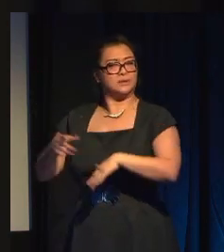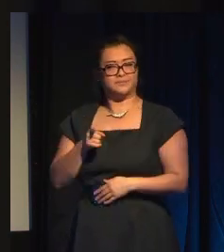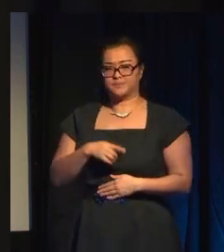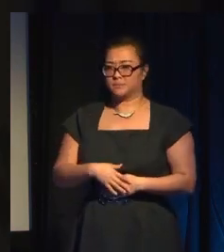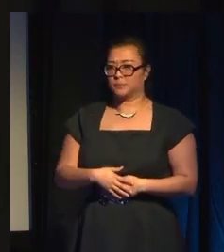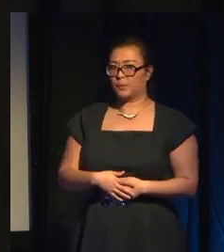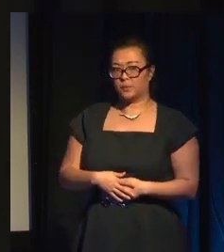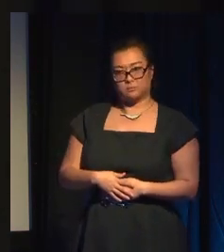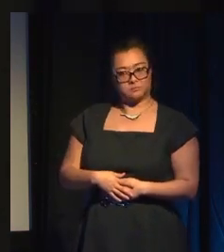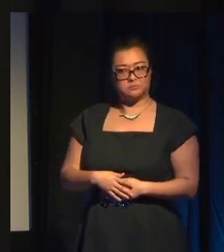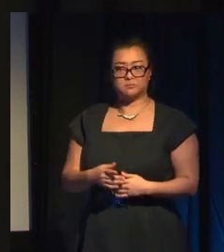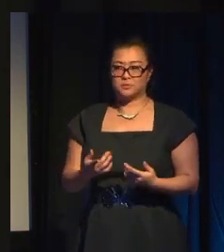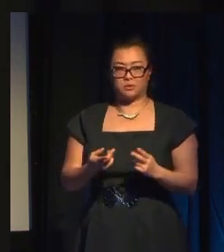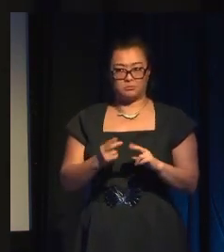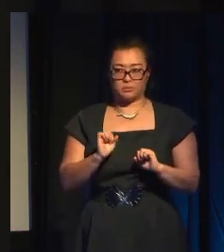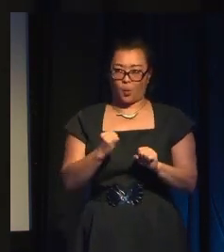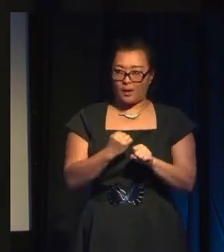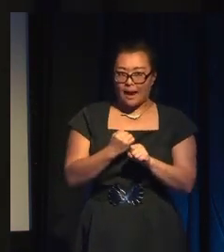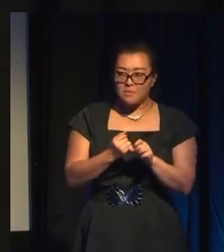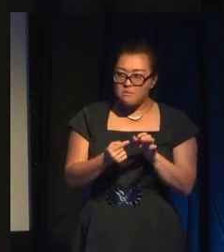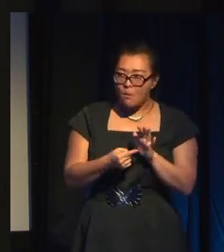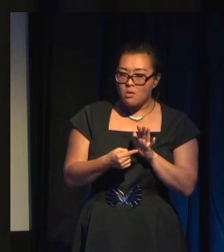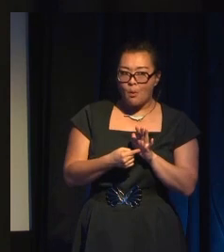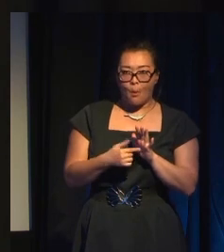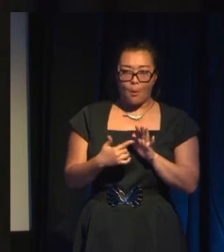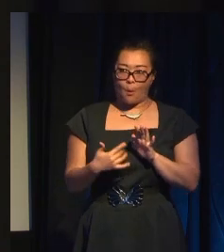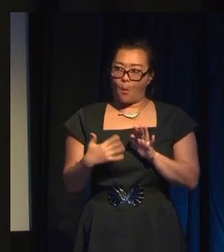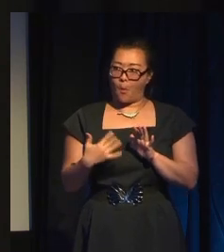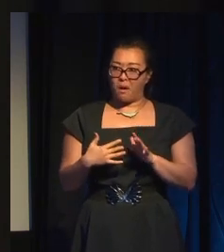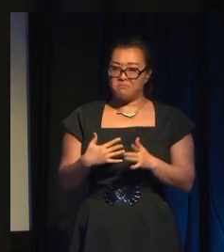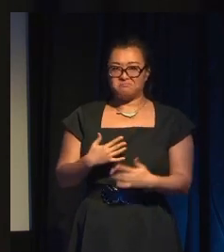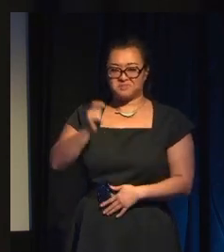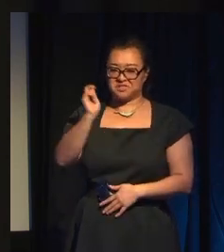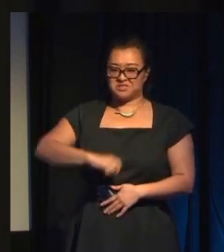if your game is an important work, it's a good... That's a big tick, clearly.